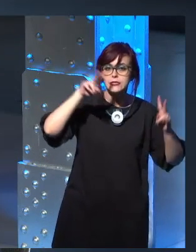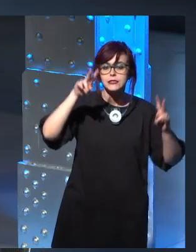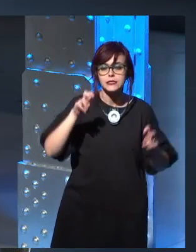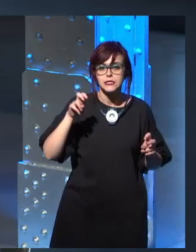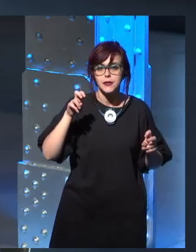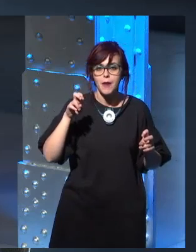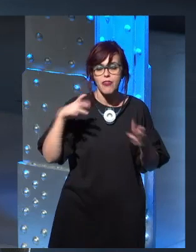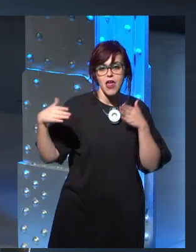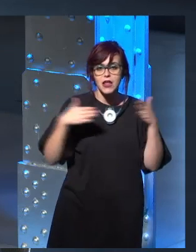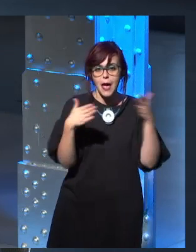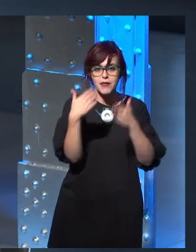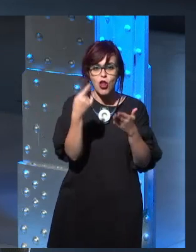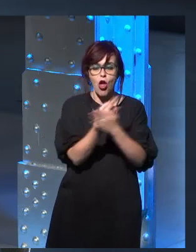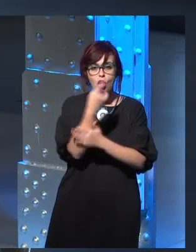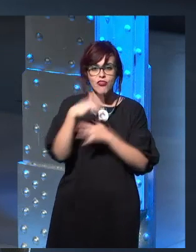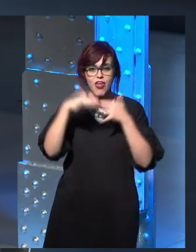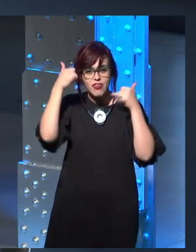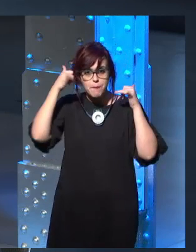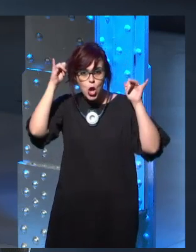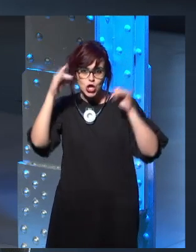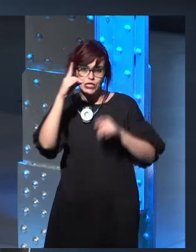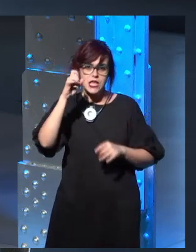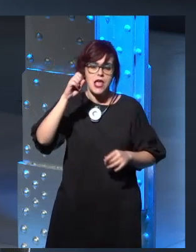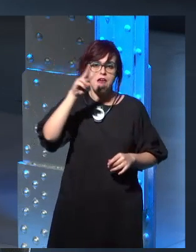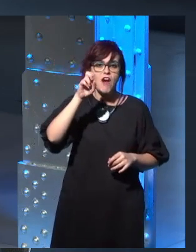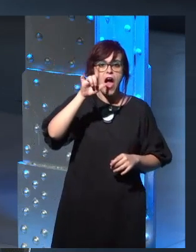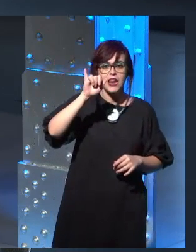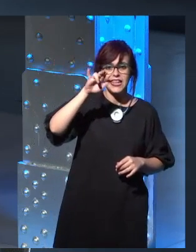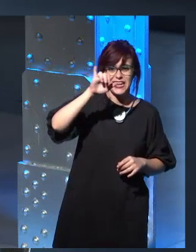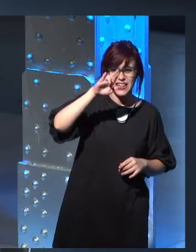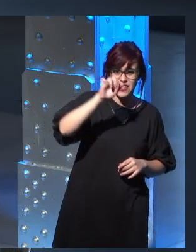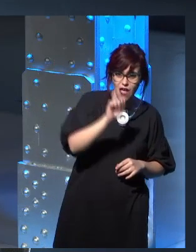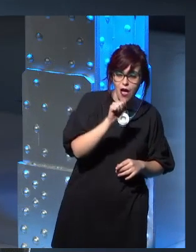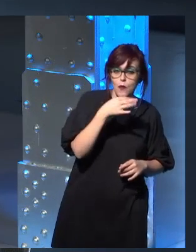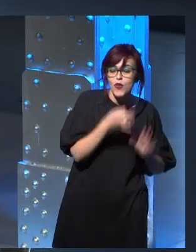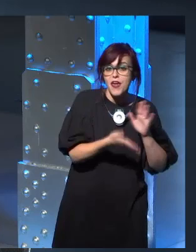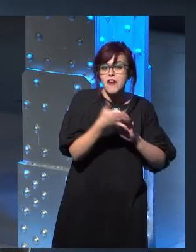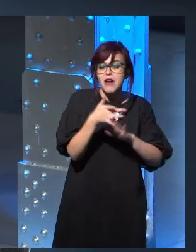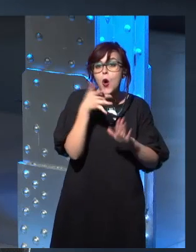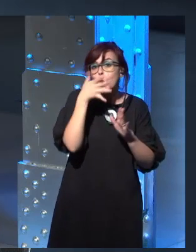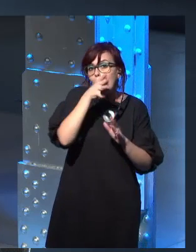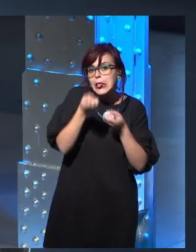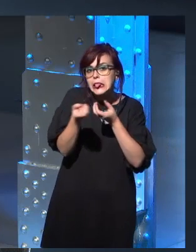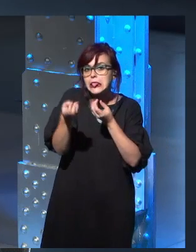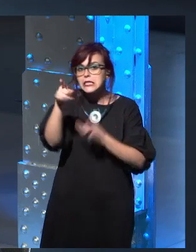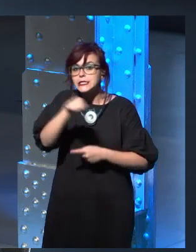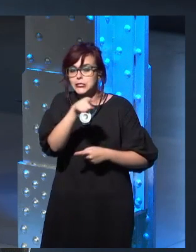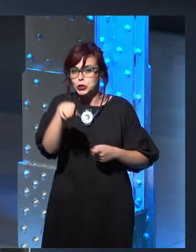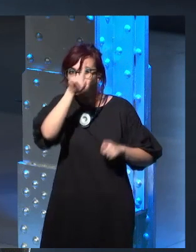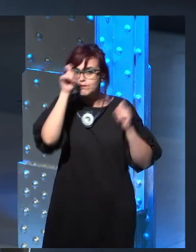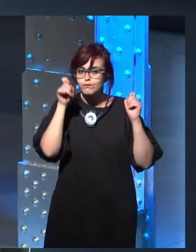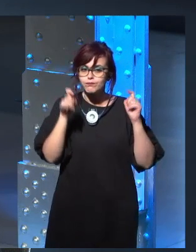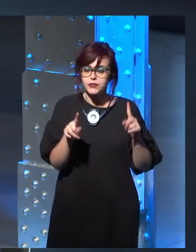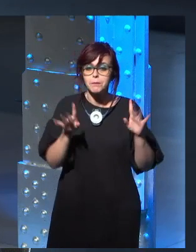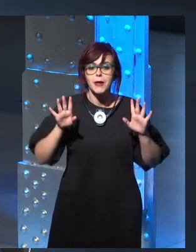uh, feels the need to write something to kind of explain what that's about. Um, but for the most part, I think The Winds of Winter is his,